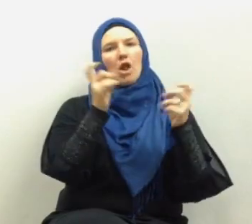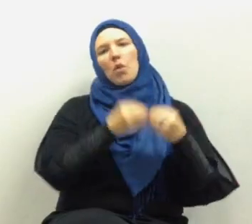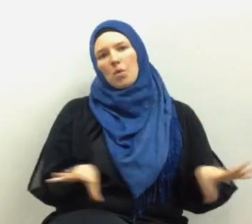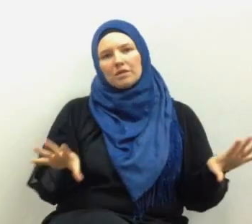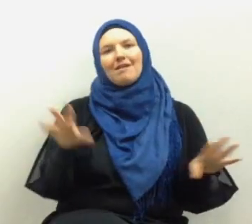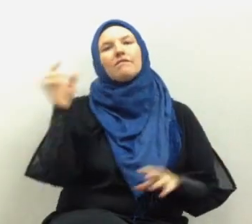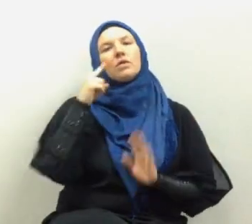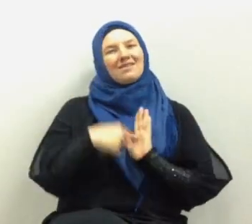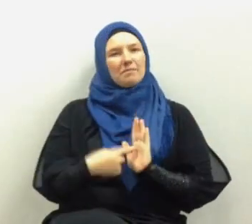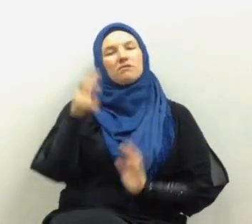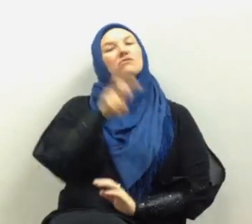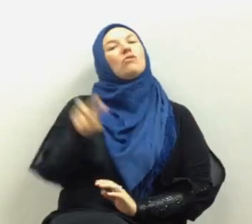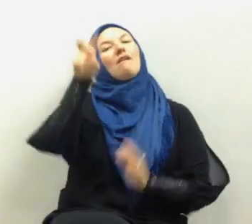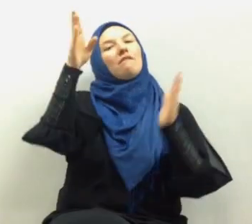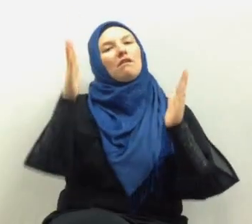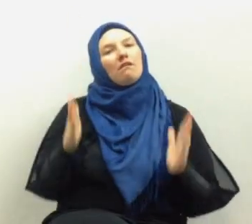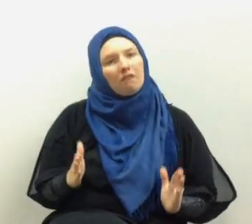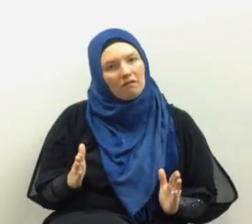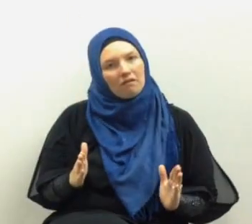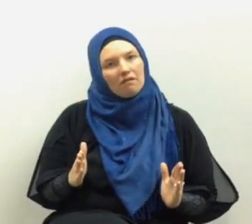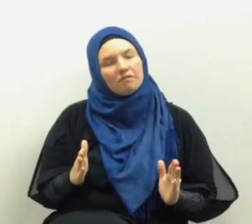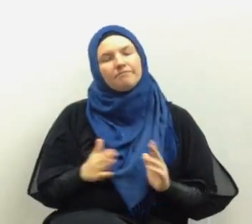it is like a traveler in a journey